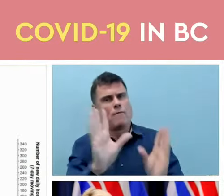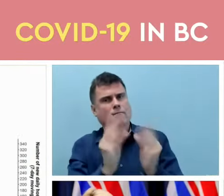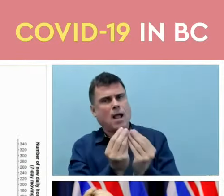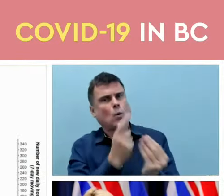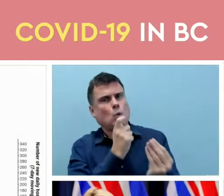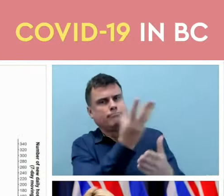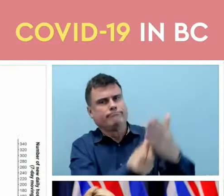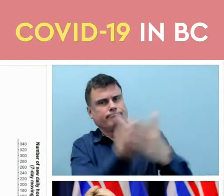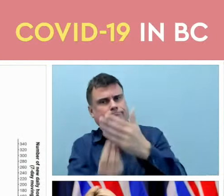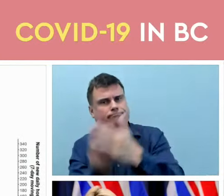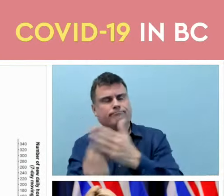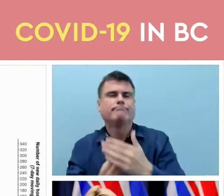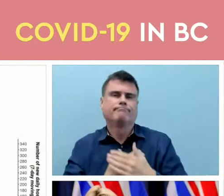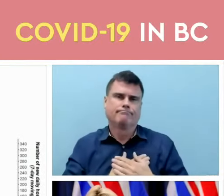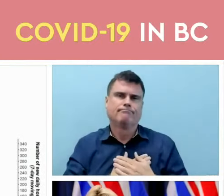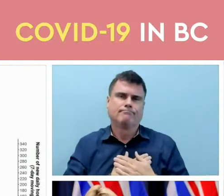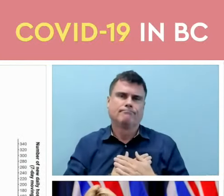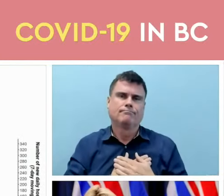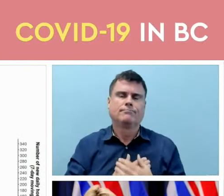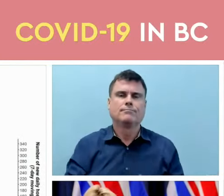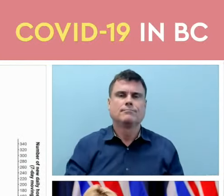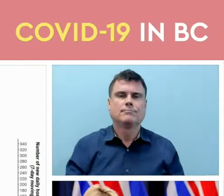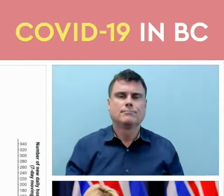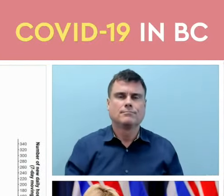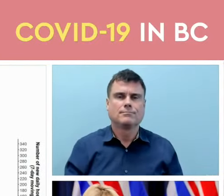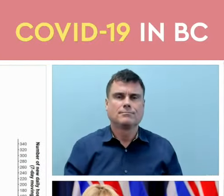As we have seen, the last, little while,